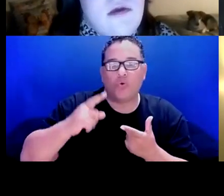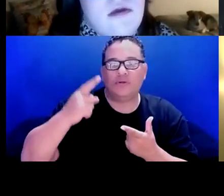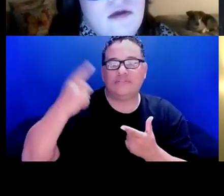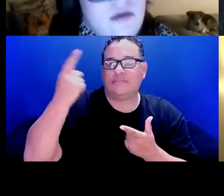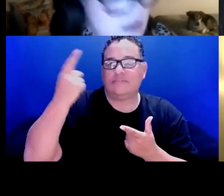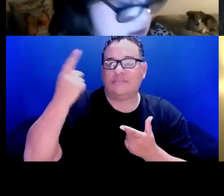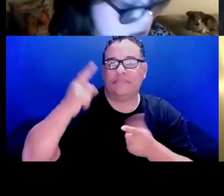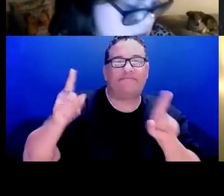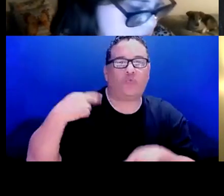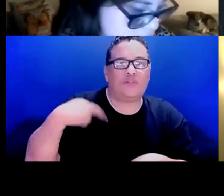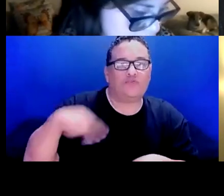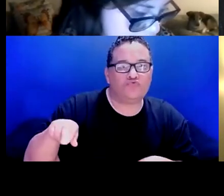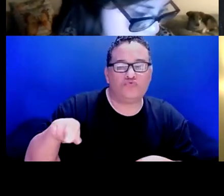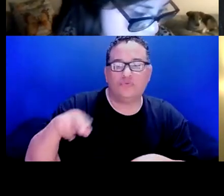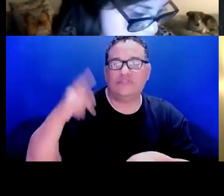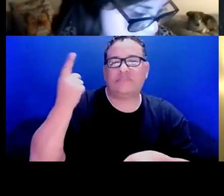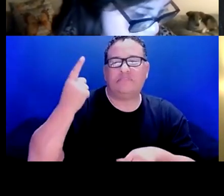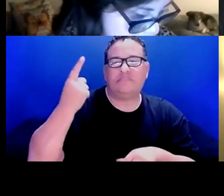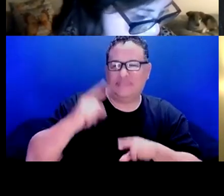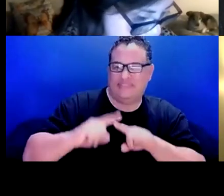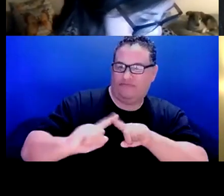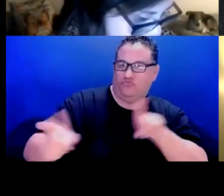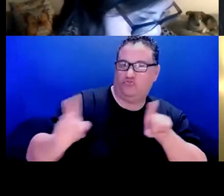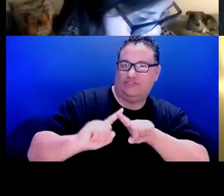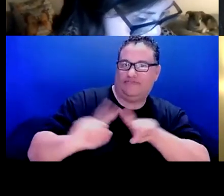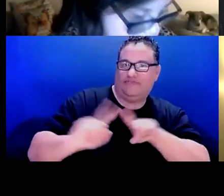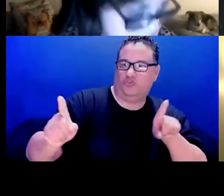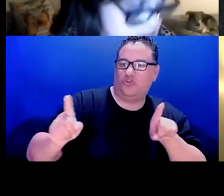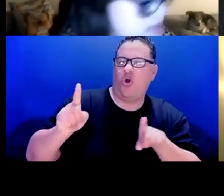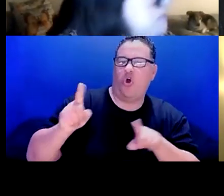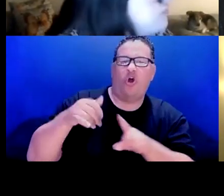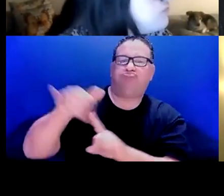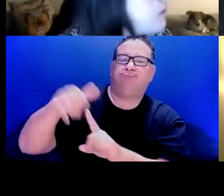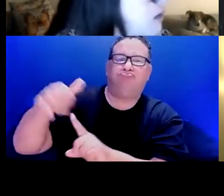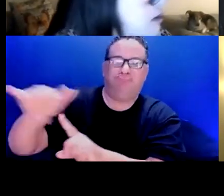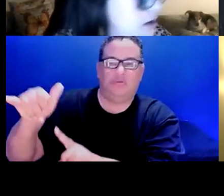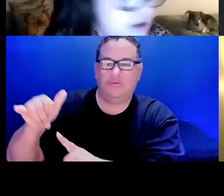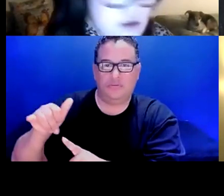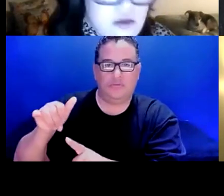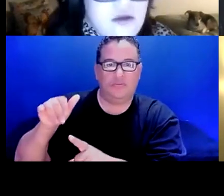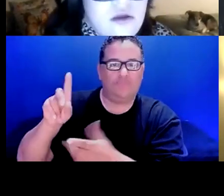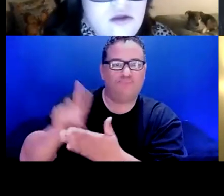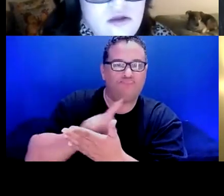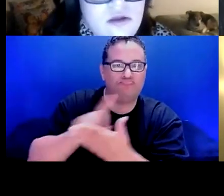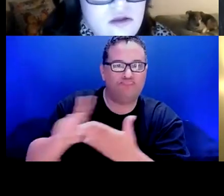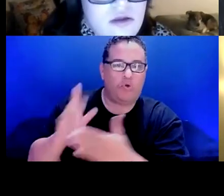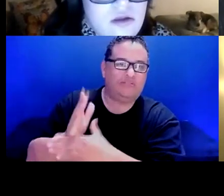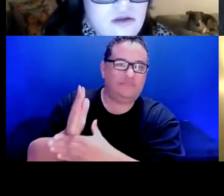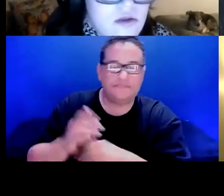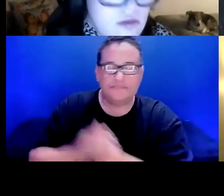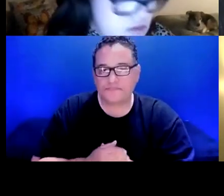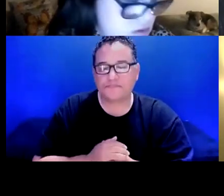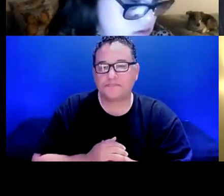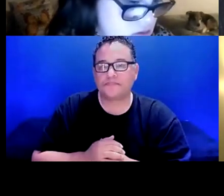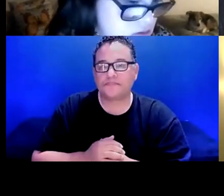different religion or a different something else. But it, but if it's, if it's done because of that, even though they might not